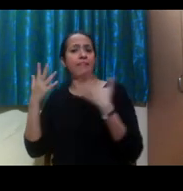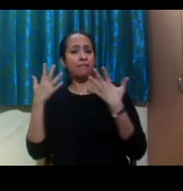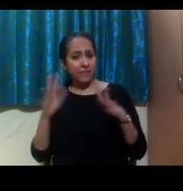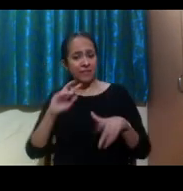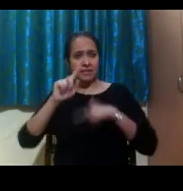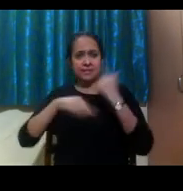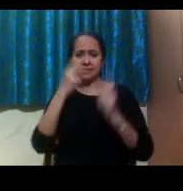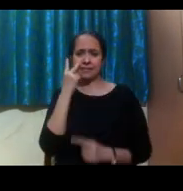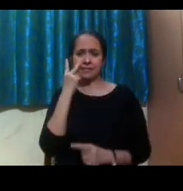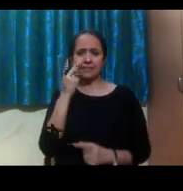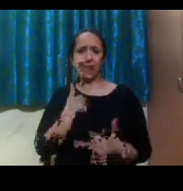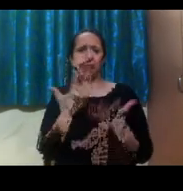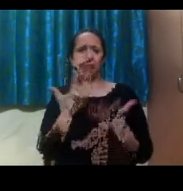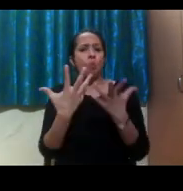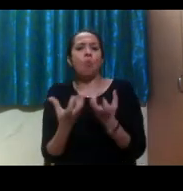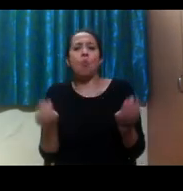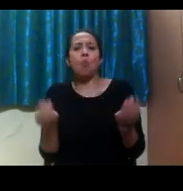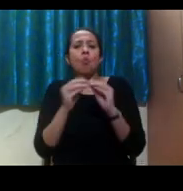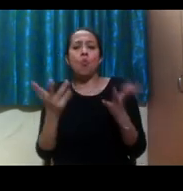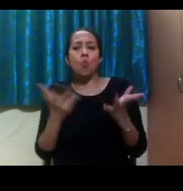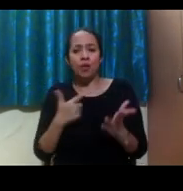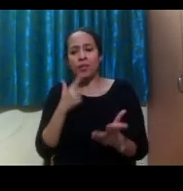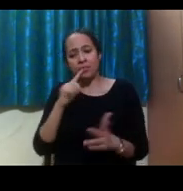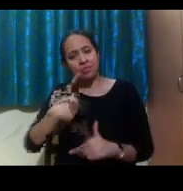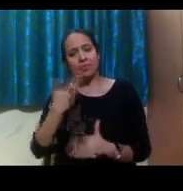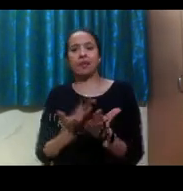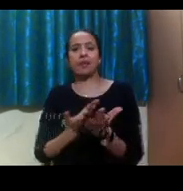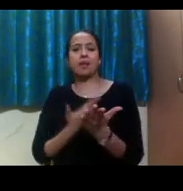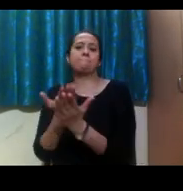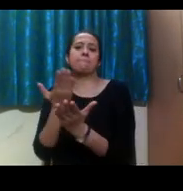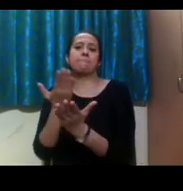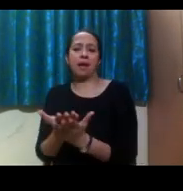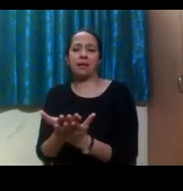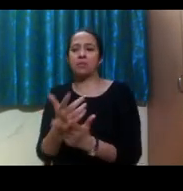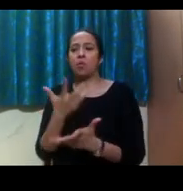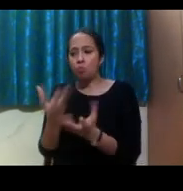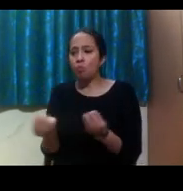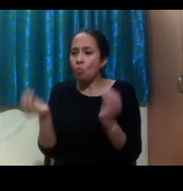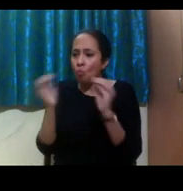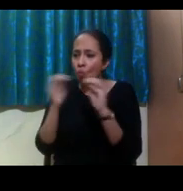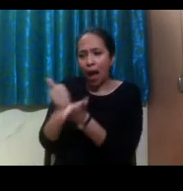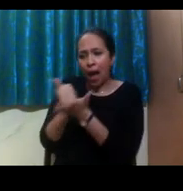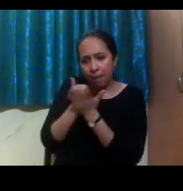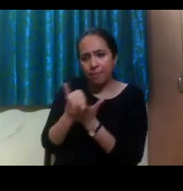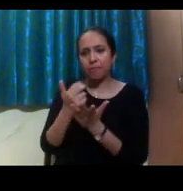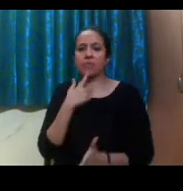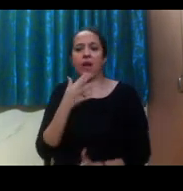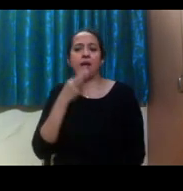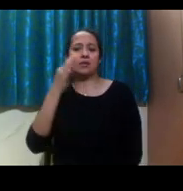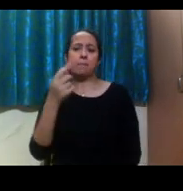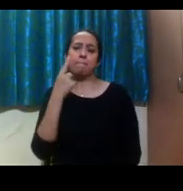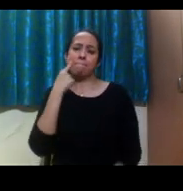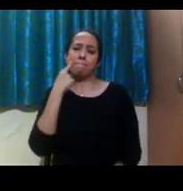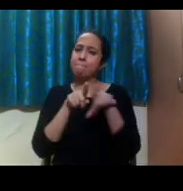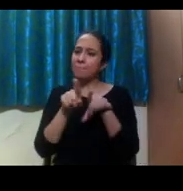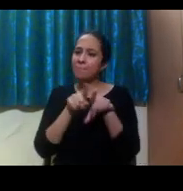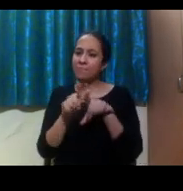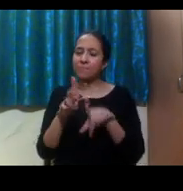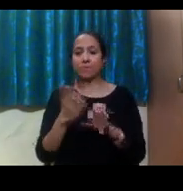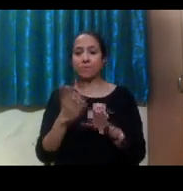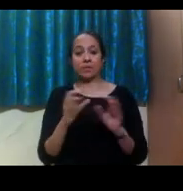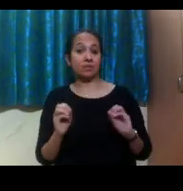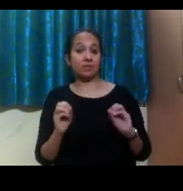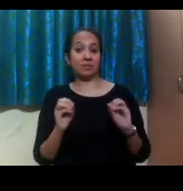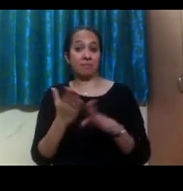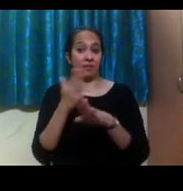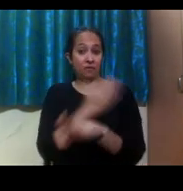then only would I then only I will decide if I need any accommodations. So for example, before the semester starts, I would